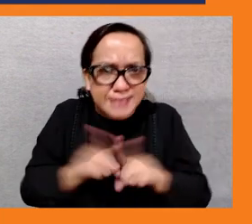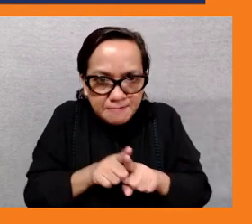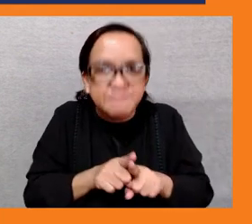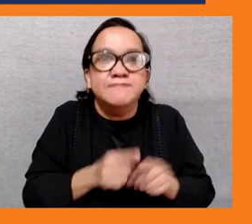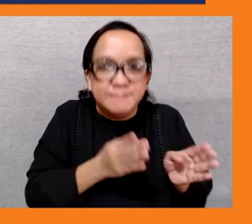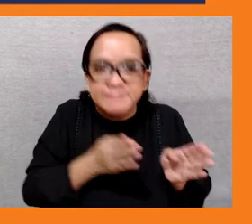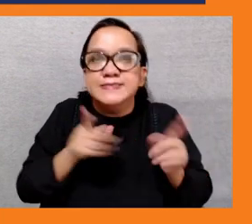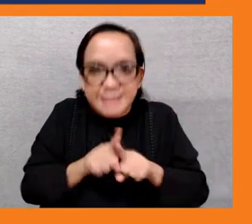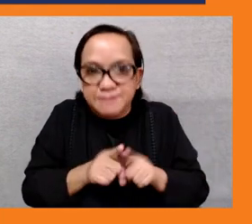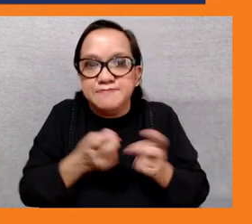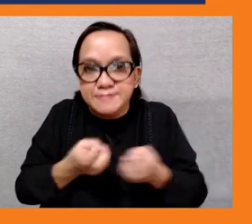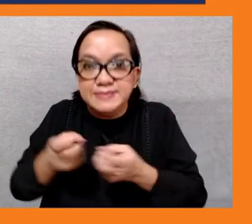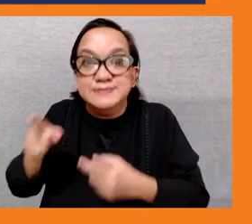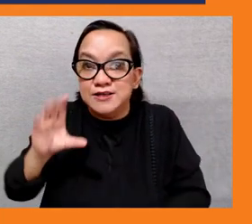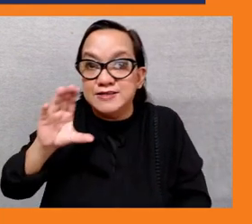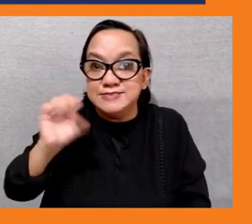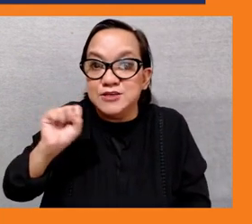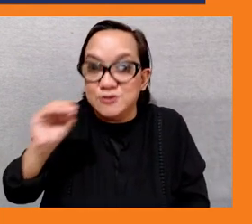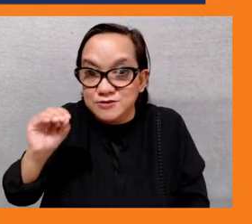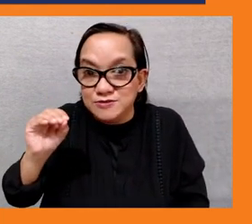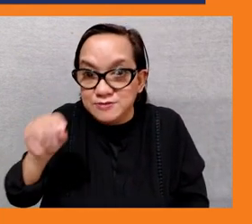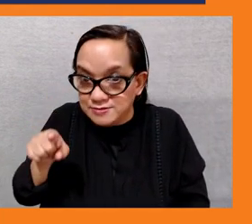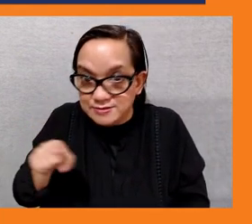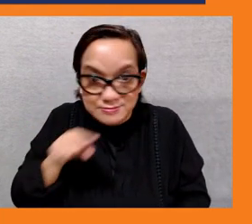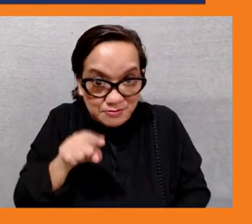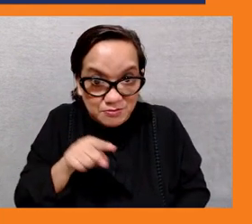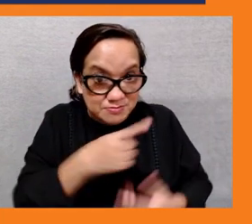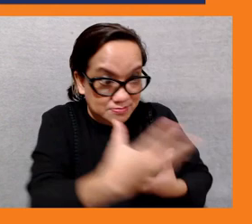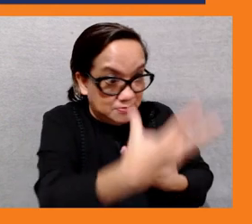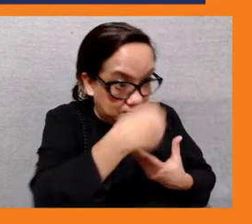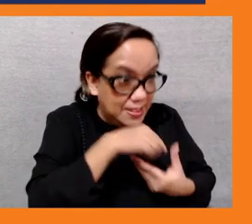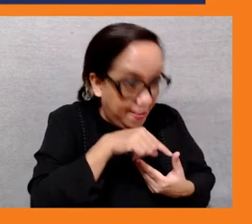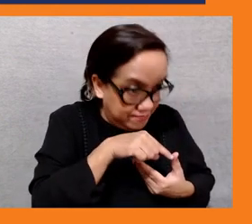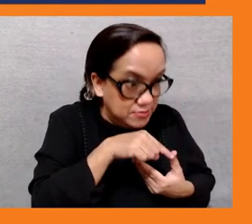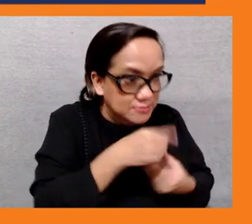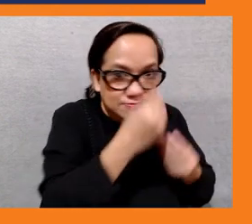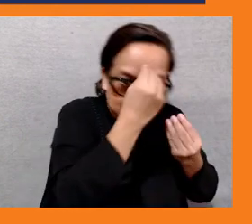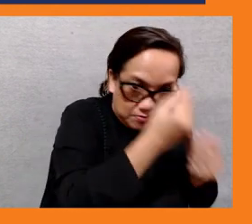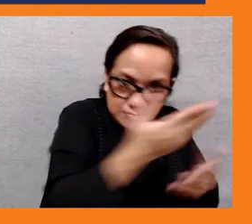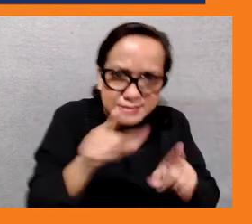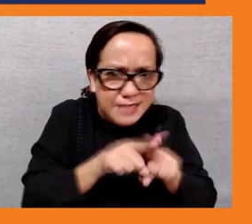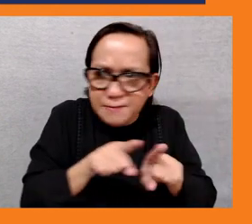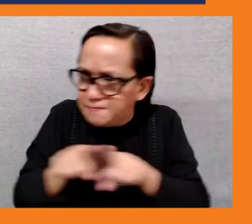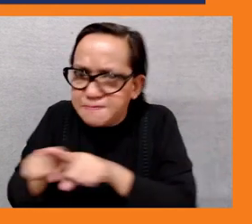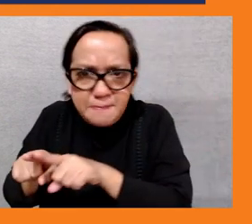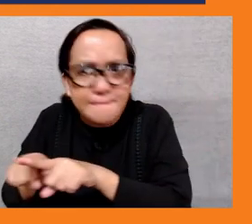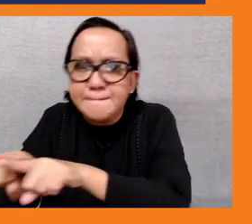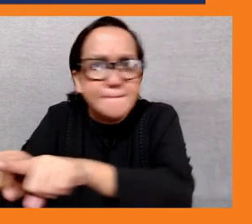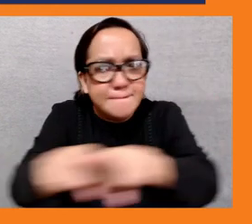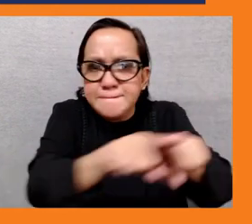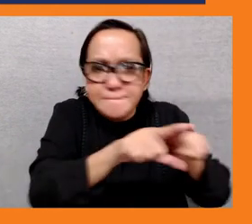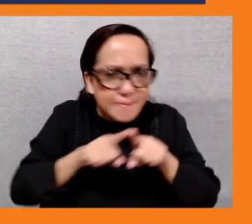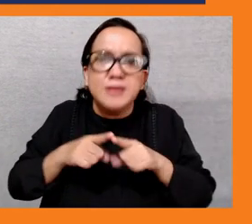training so it was it was kind of interesting that because our messages actually influence others uh civil society